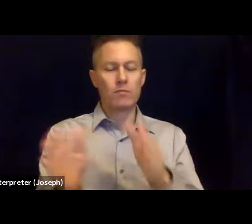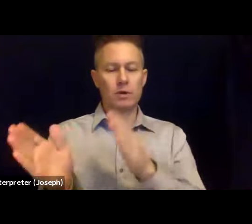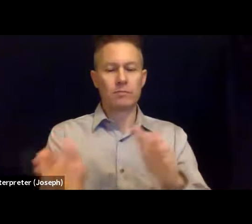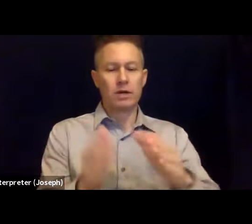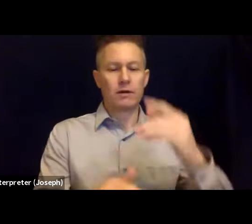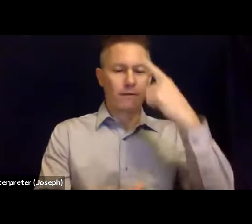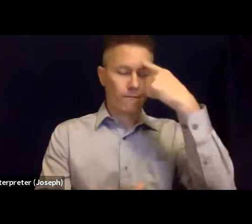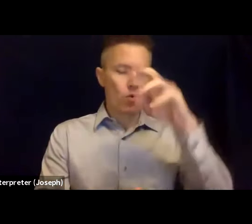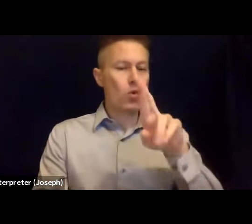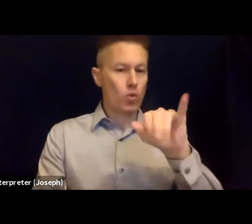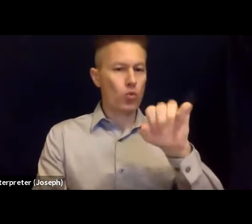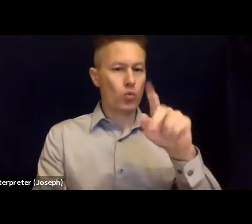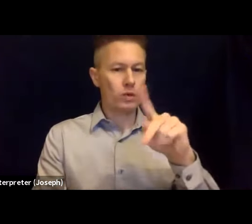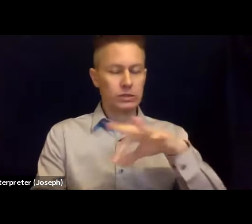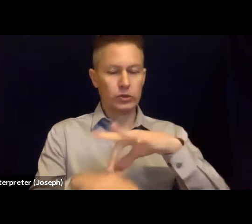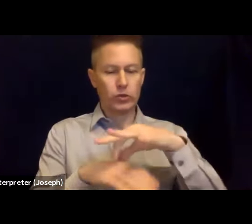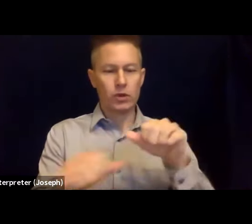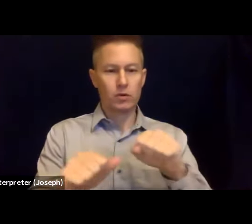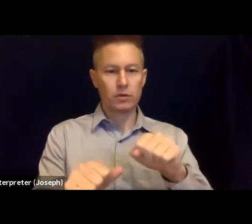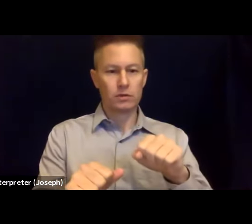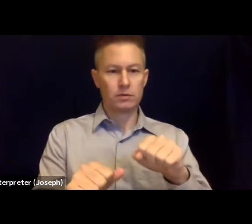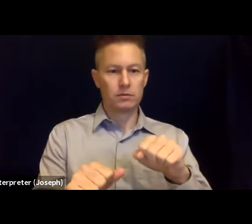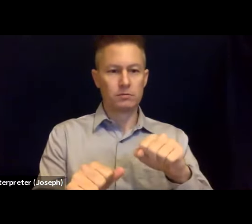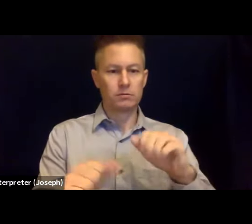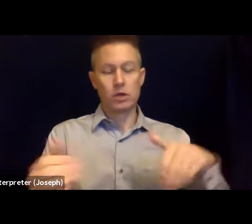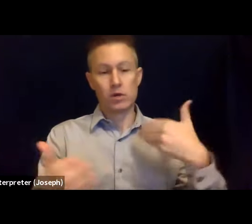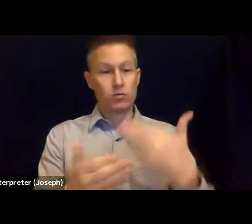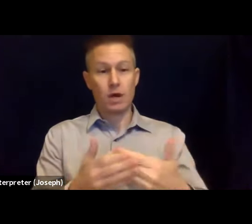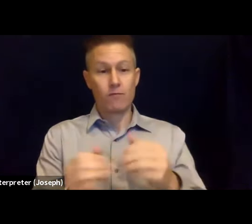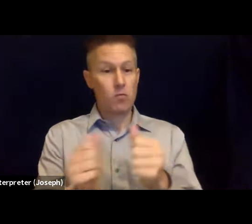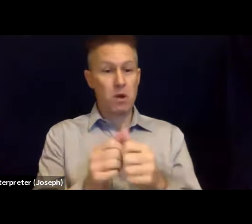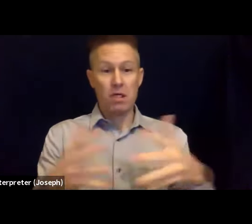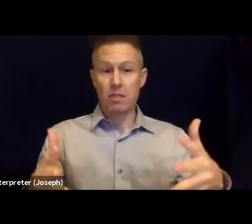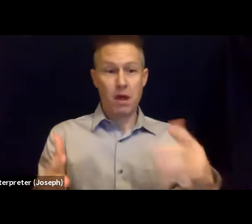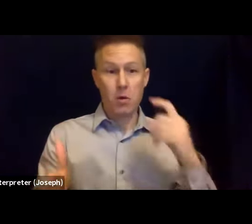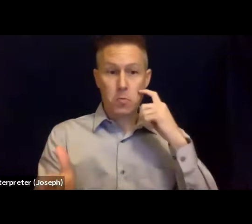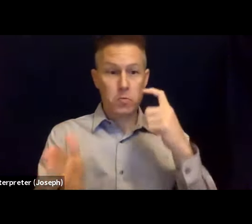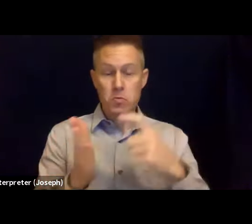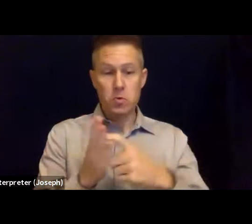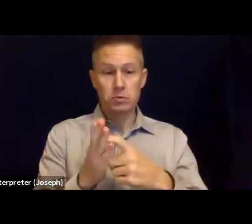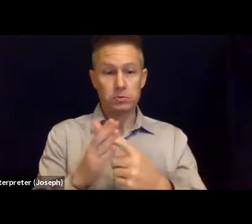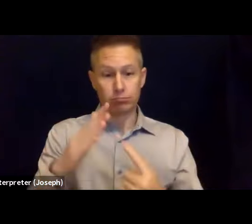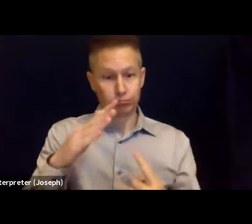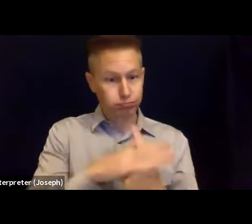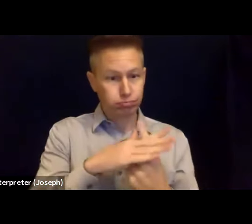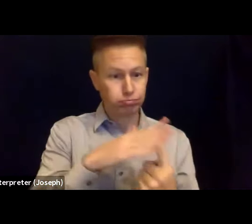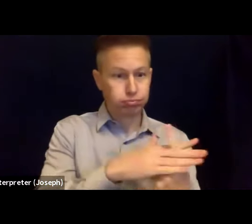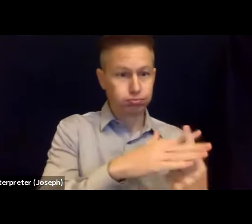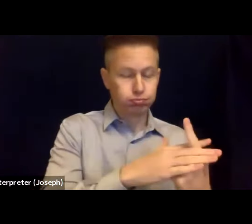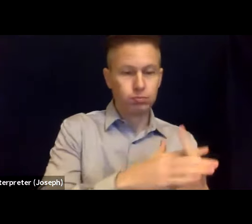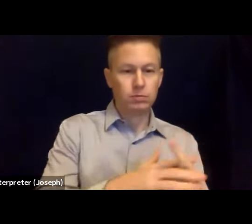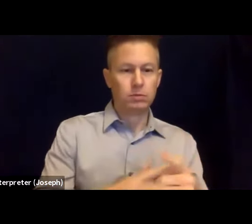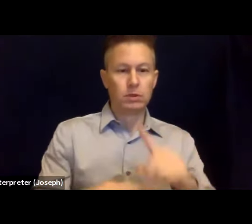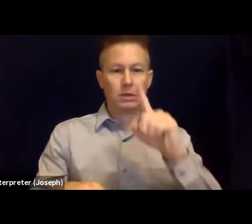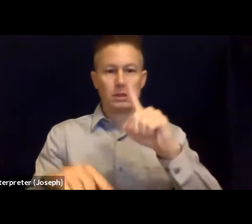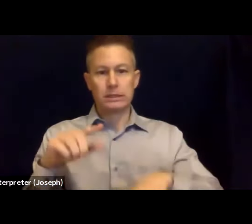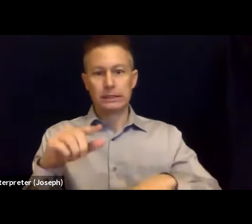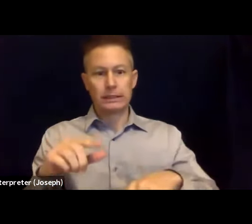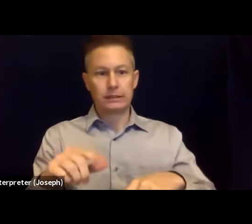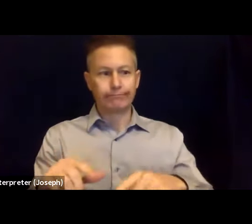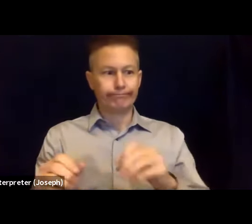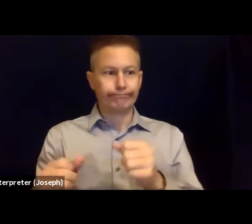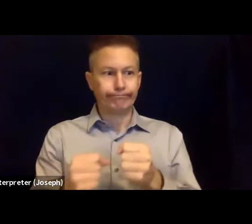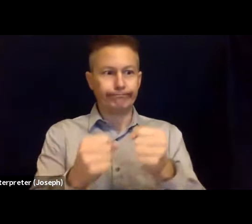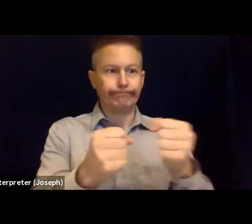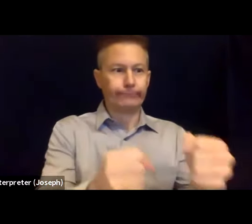earthquakes arrive without notice. And we know that you can't just drive away when they hit like you might with other natural disasters. And